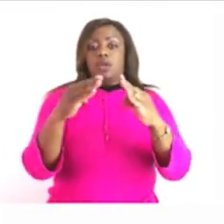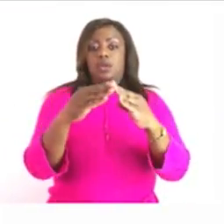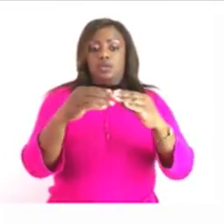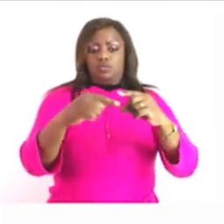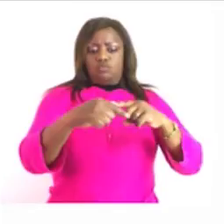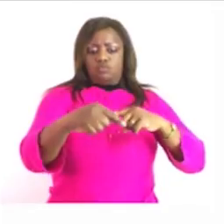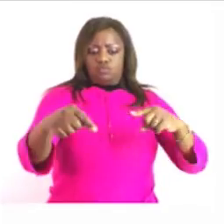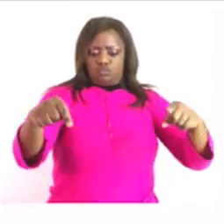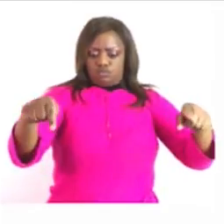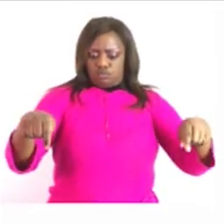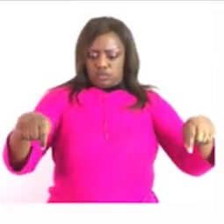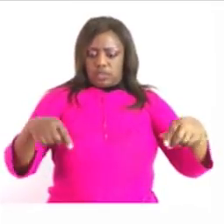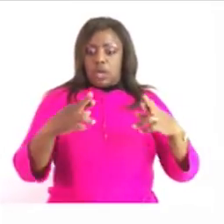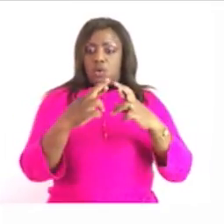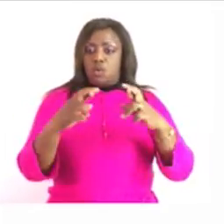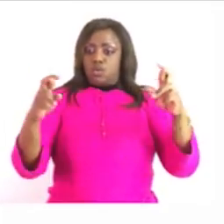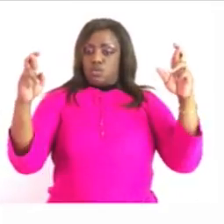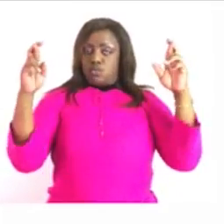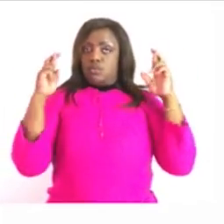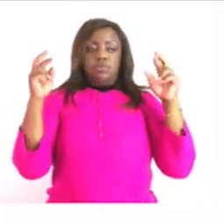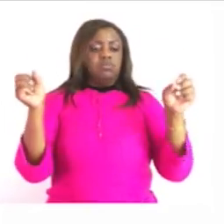was better or poor